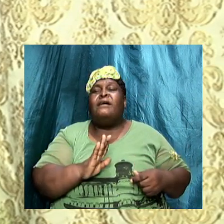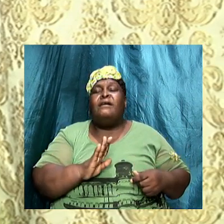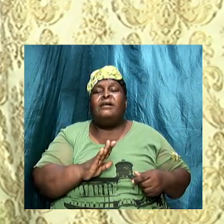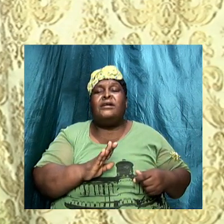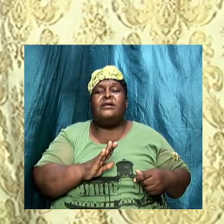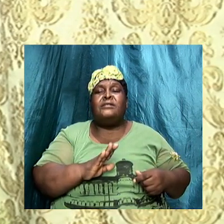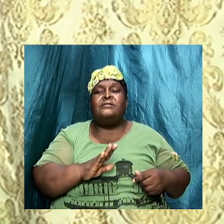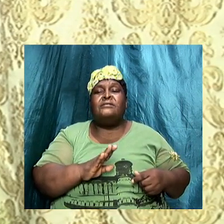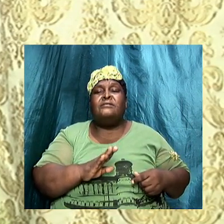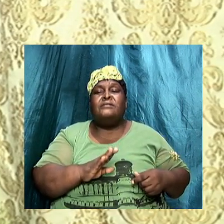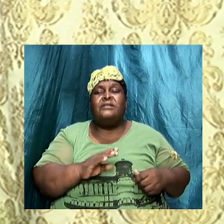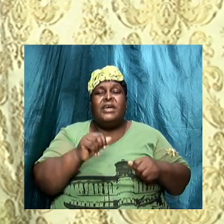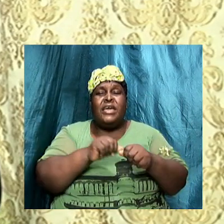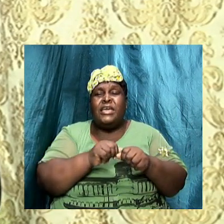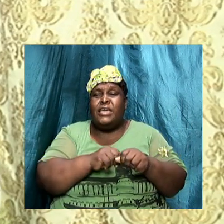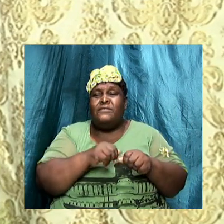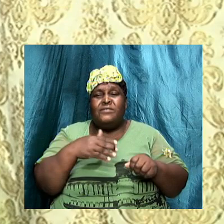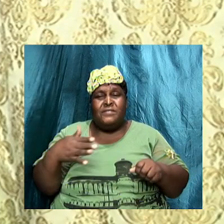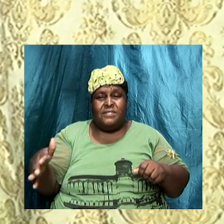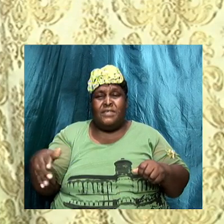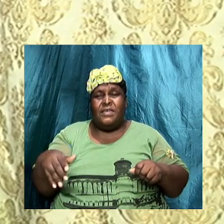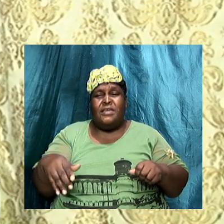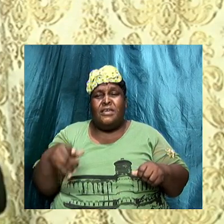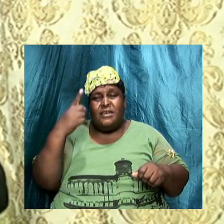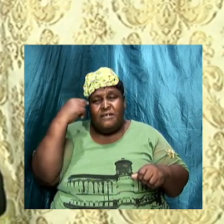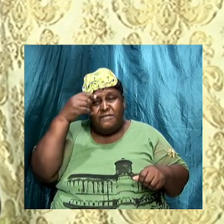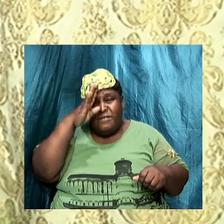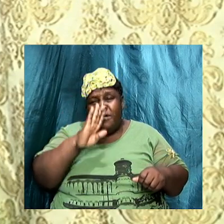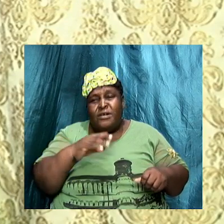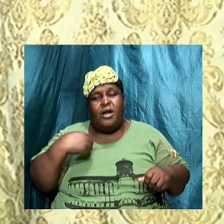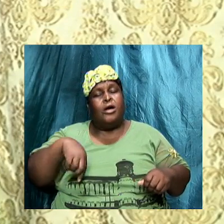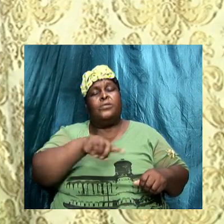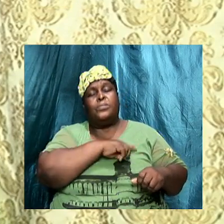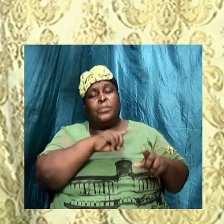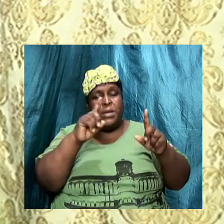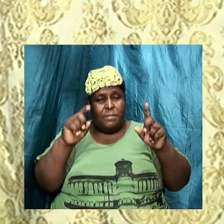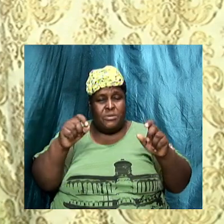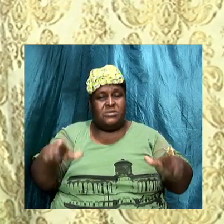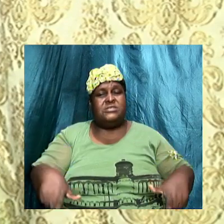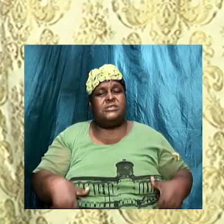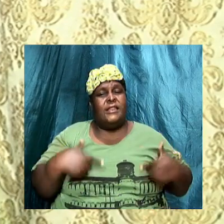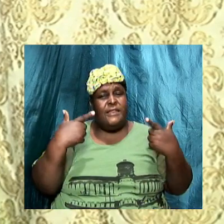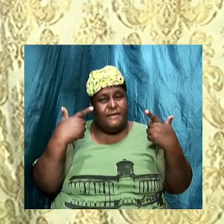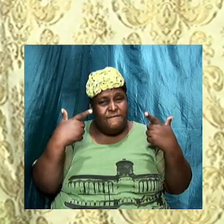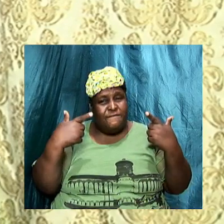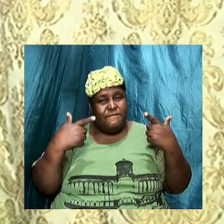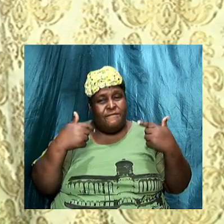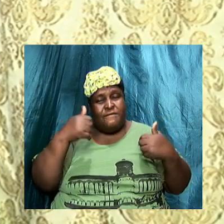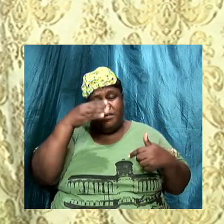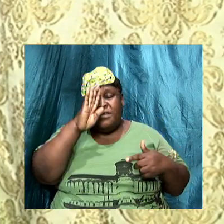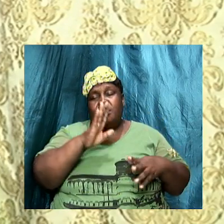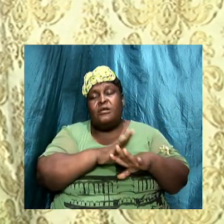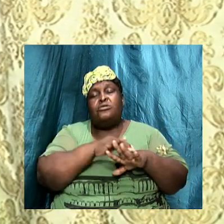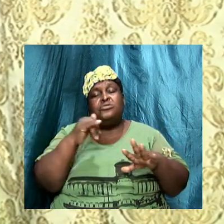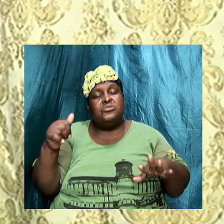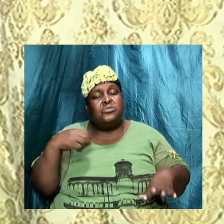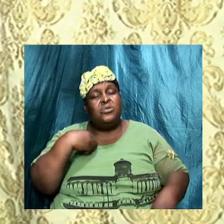principles, God's precepts, and make sure that the word of the Lord abides in us. God is calling us